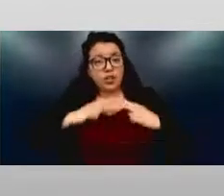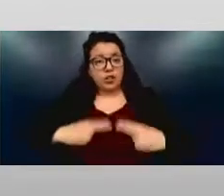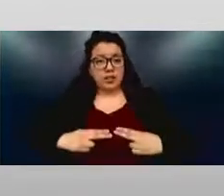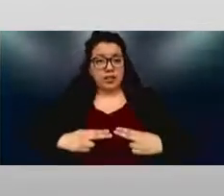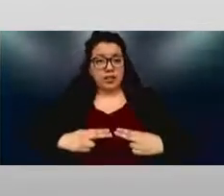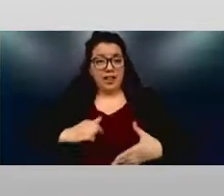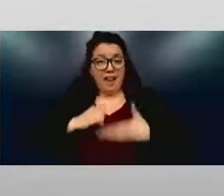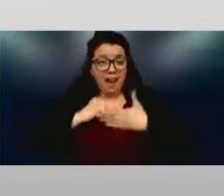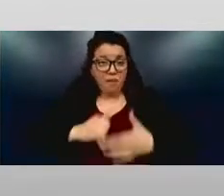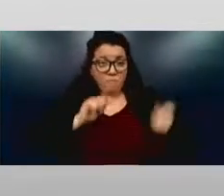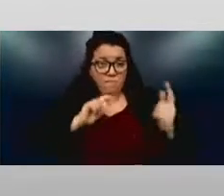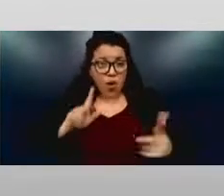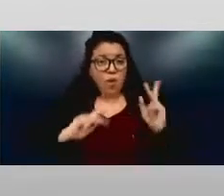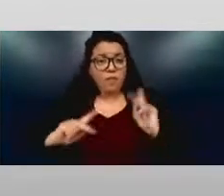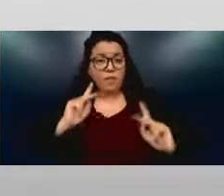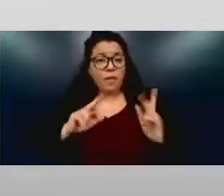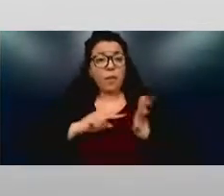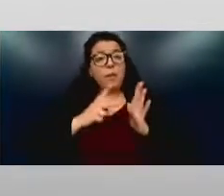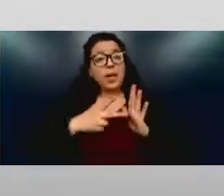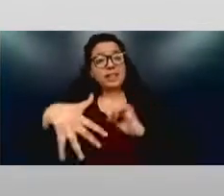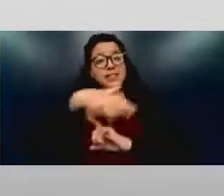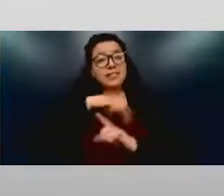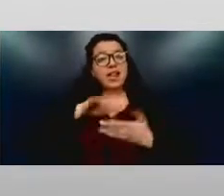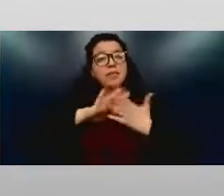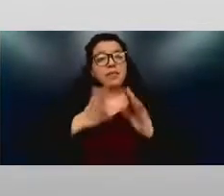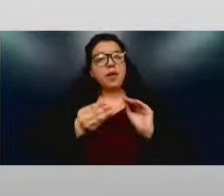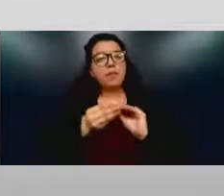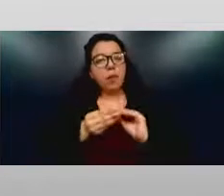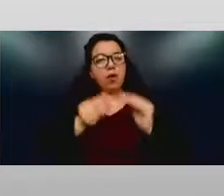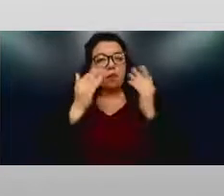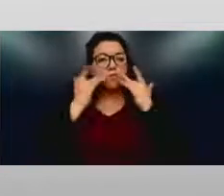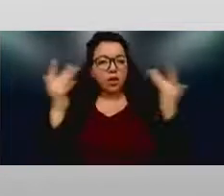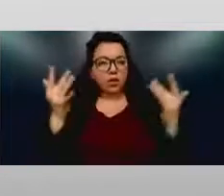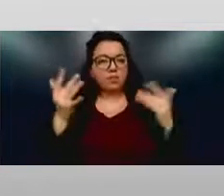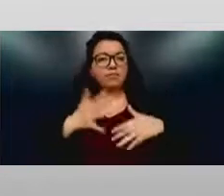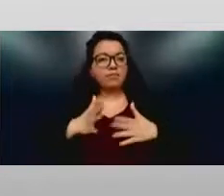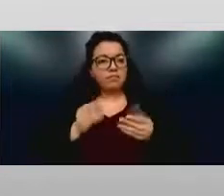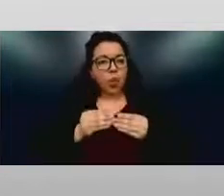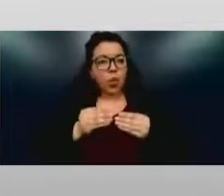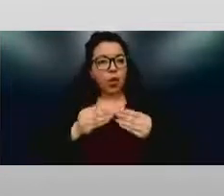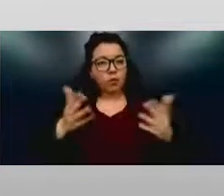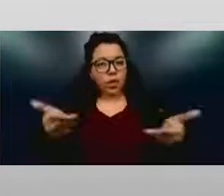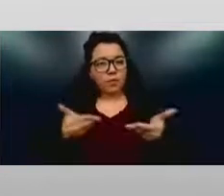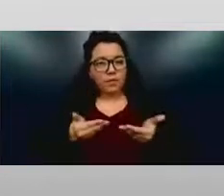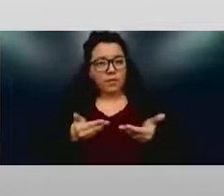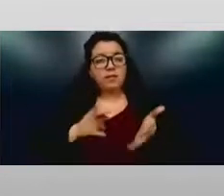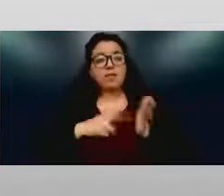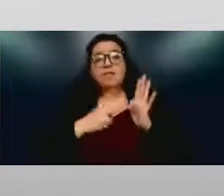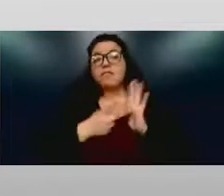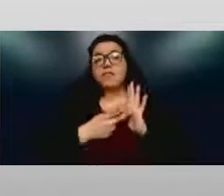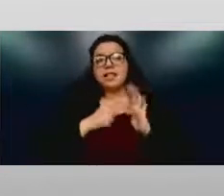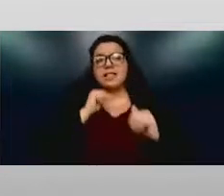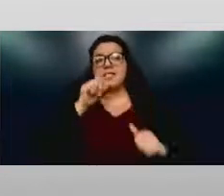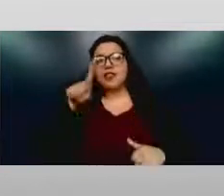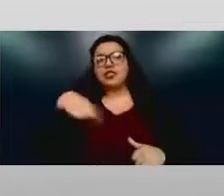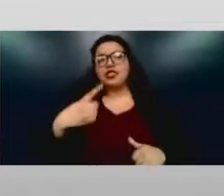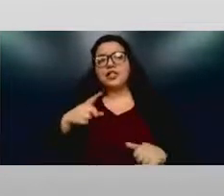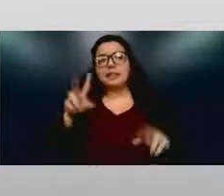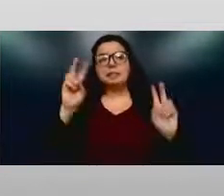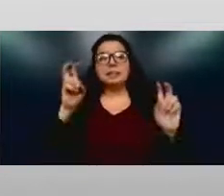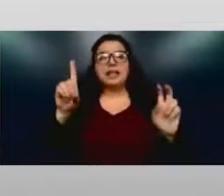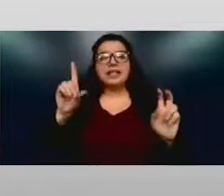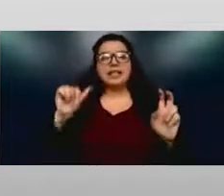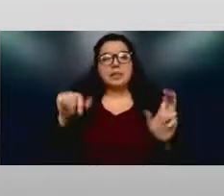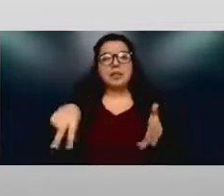everyone can be more welcoming because that then doesn't make people worry about doing the disability dance of how can I make sure I'm not stepping on the wrong